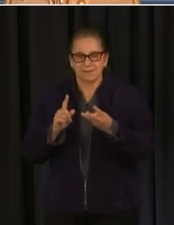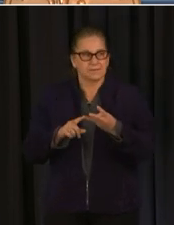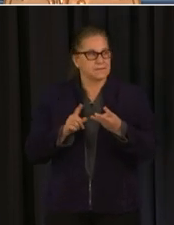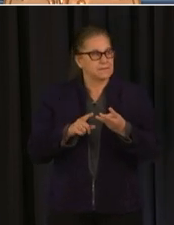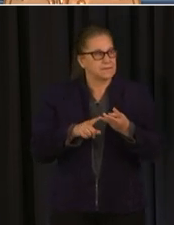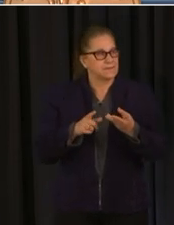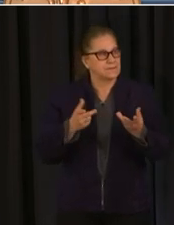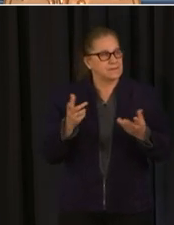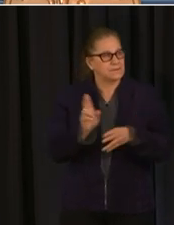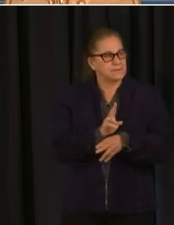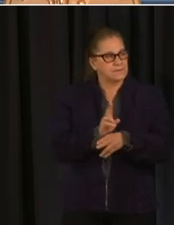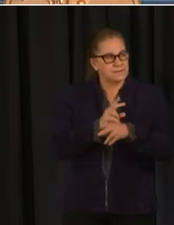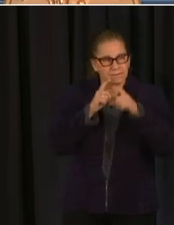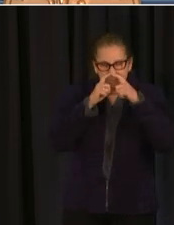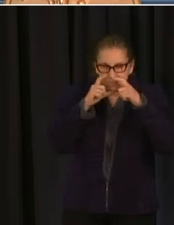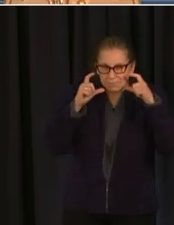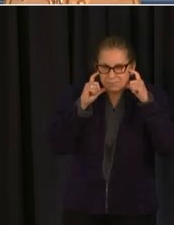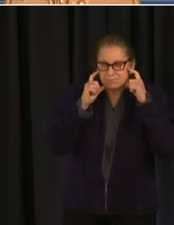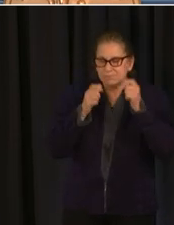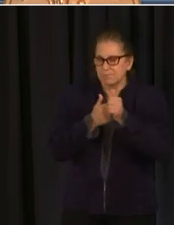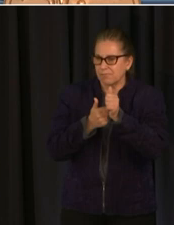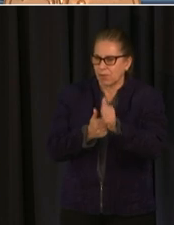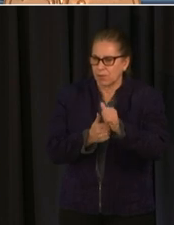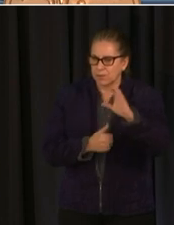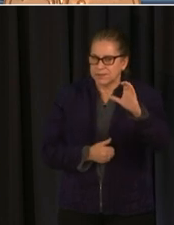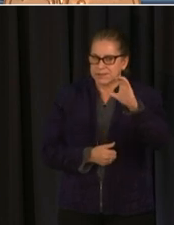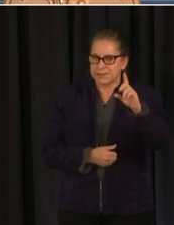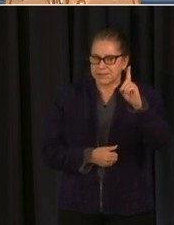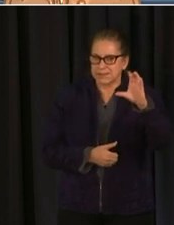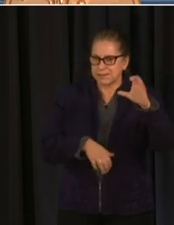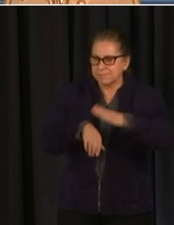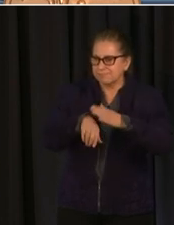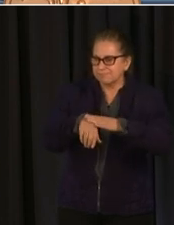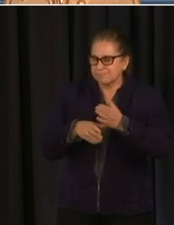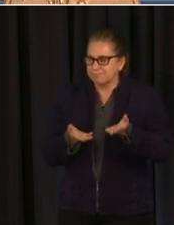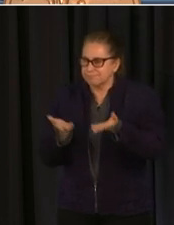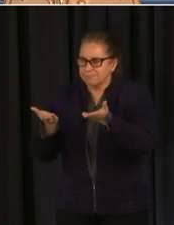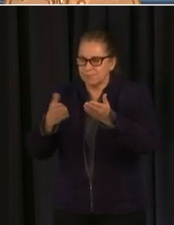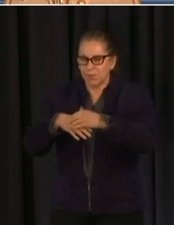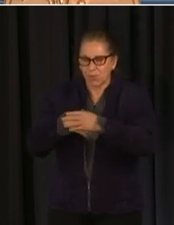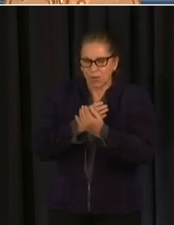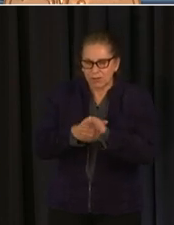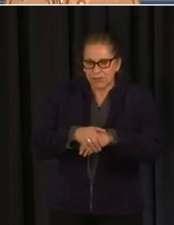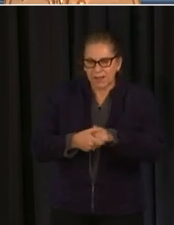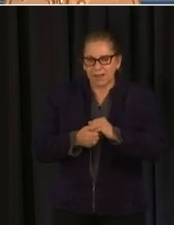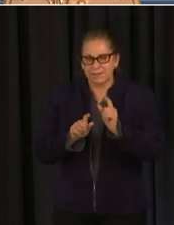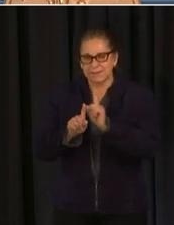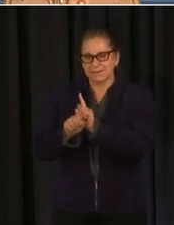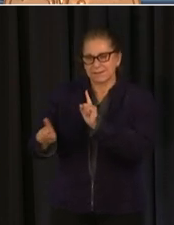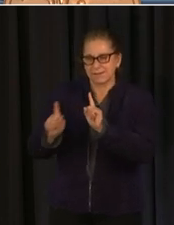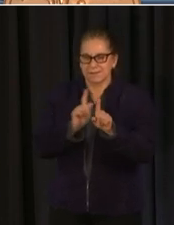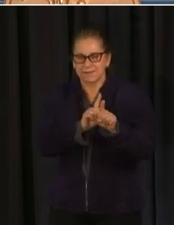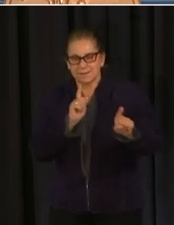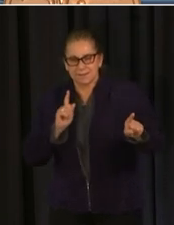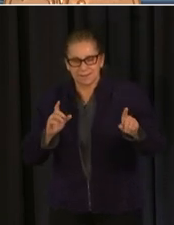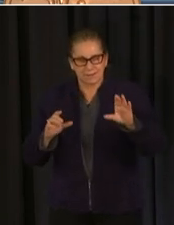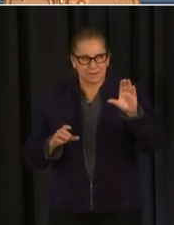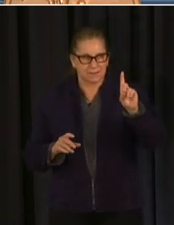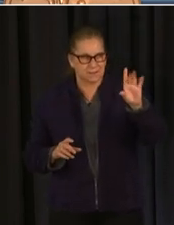and of course workers and visitors will be required uh to follow the